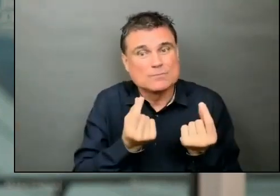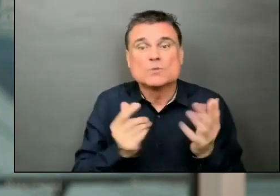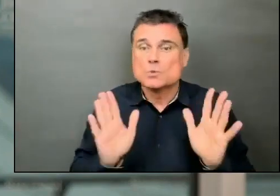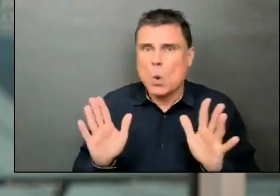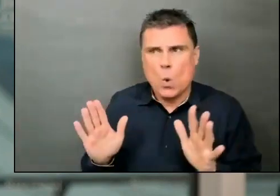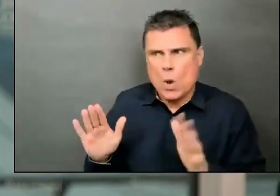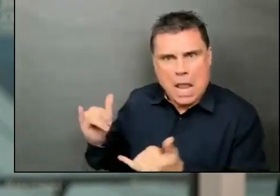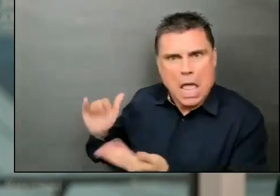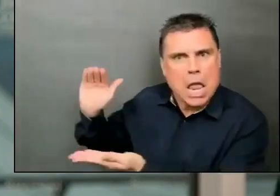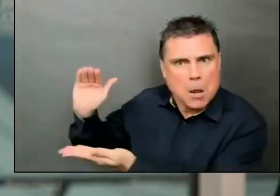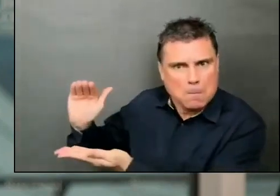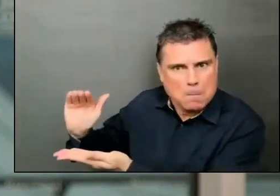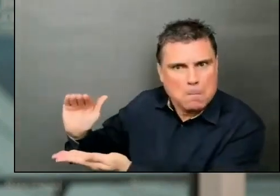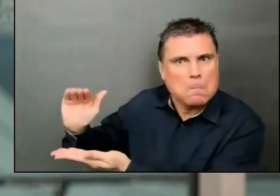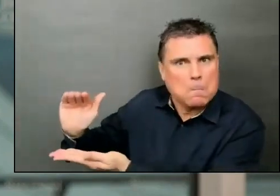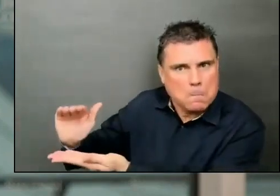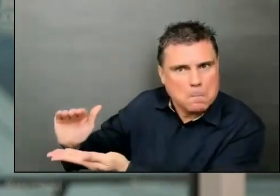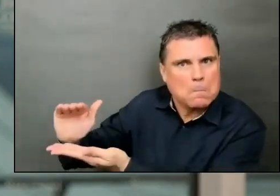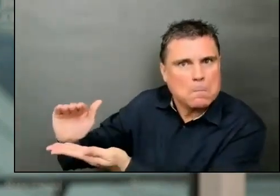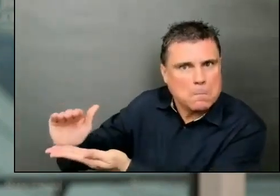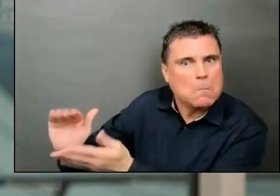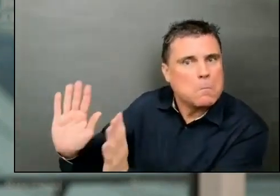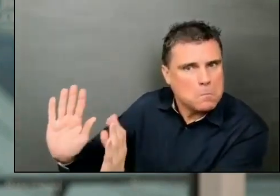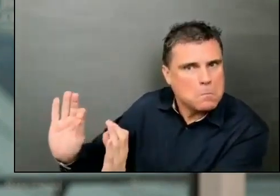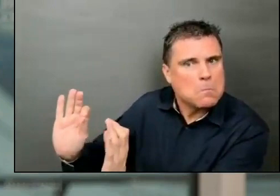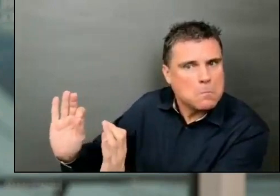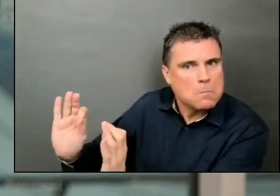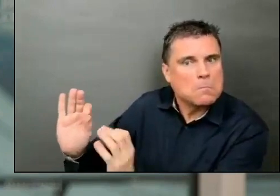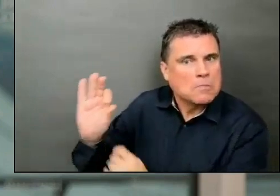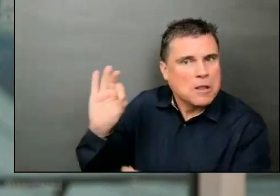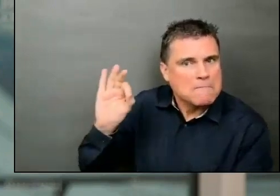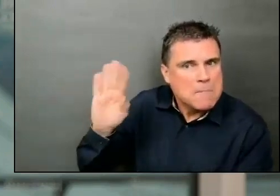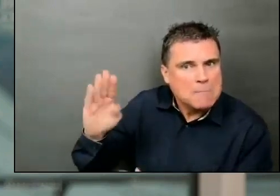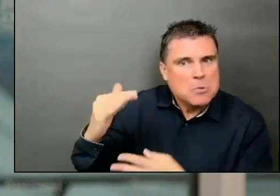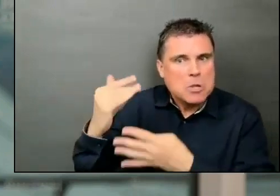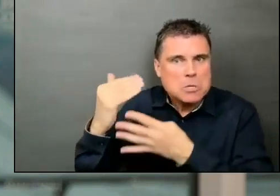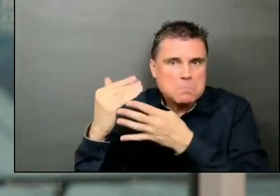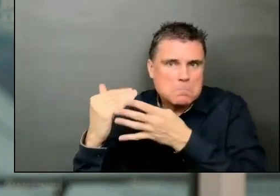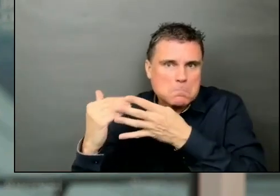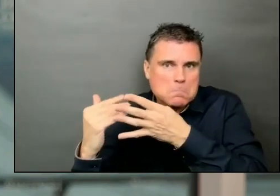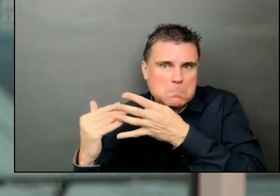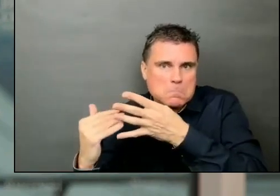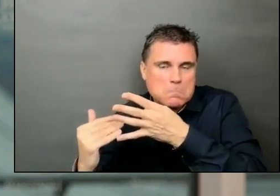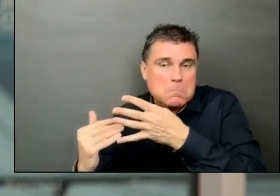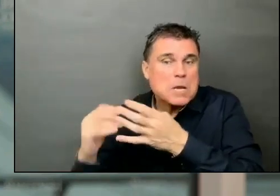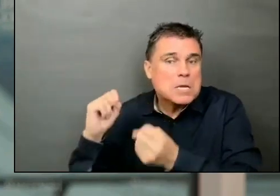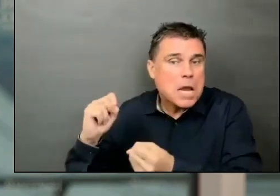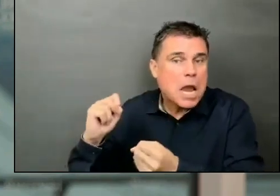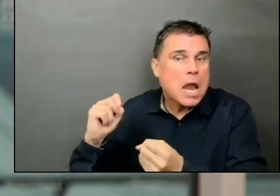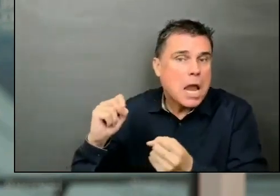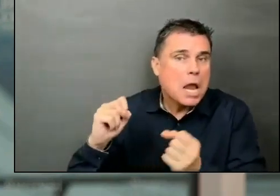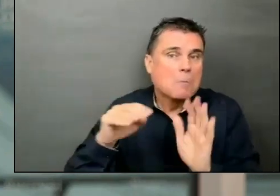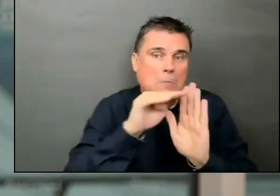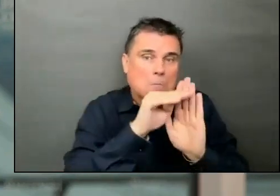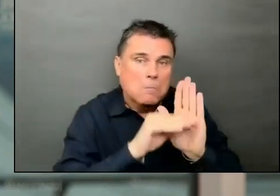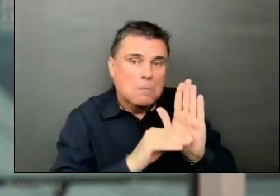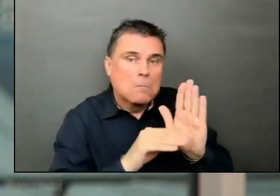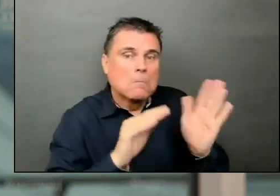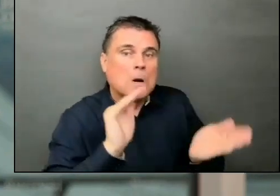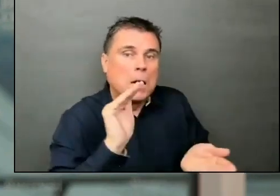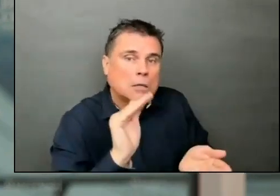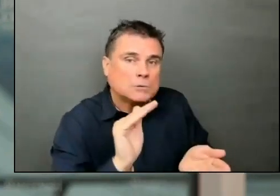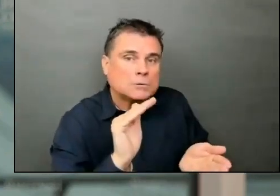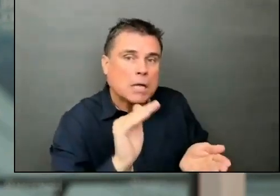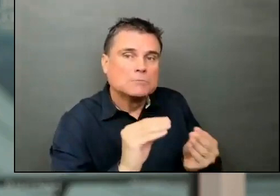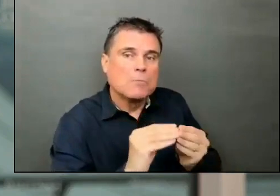of activities at the end of this month. Looking ahead, we are working and continue to work with VIA Sport and we can start